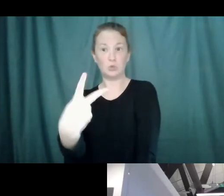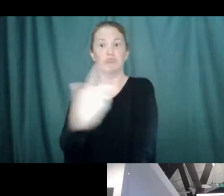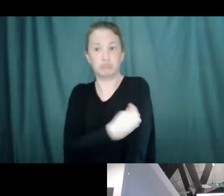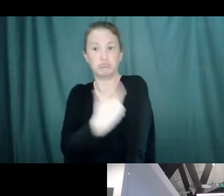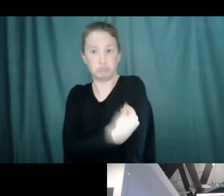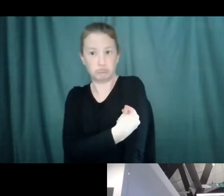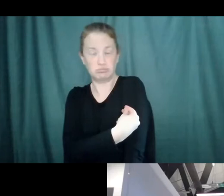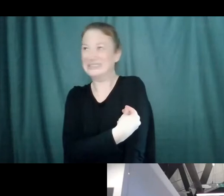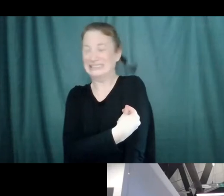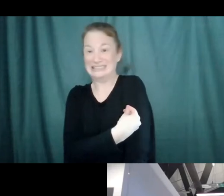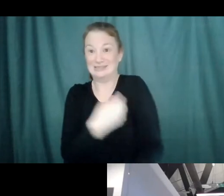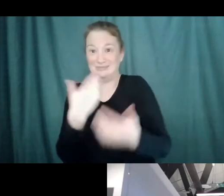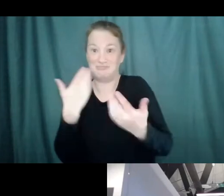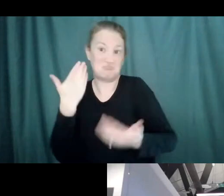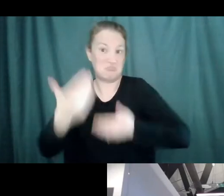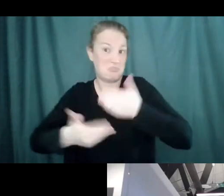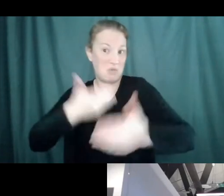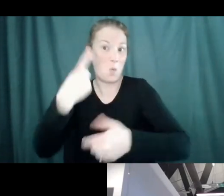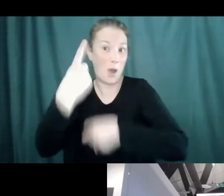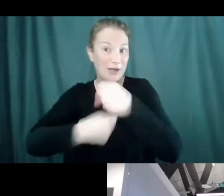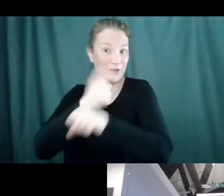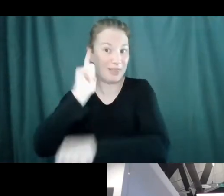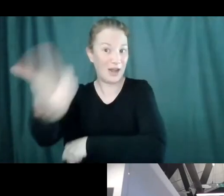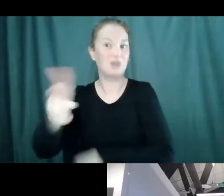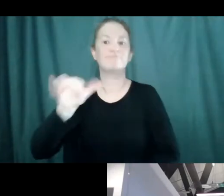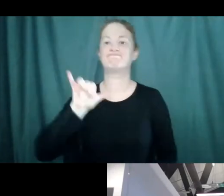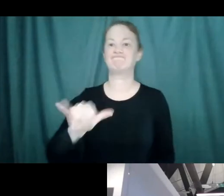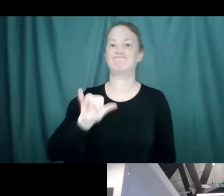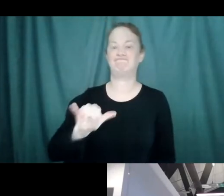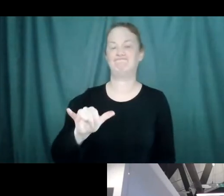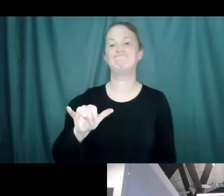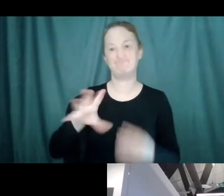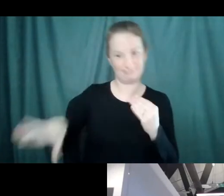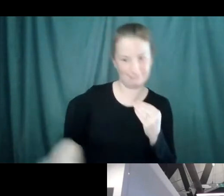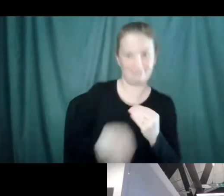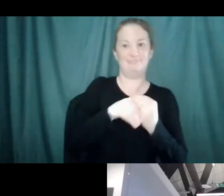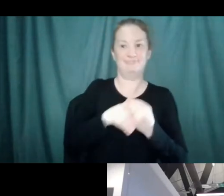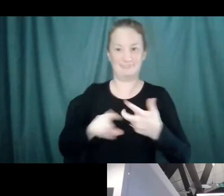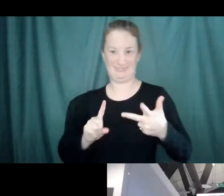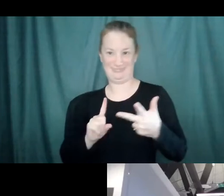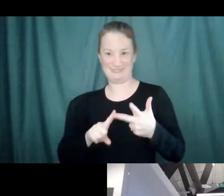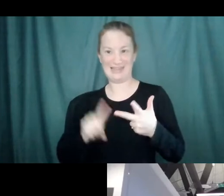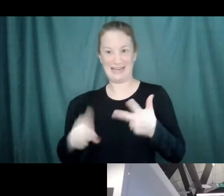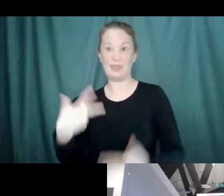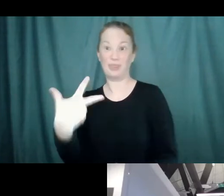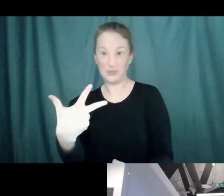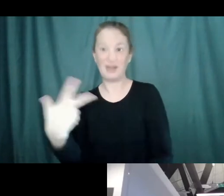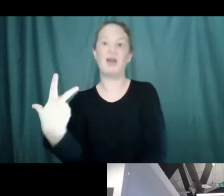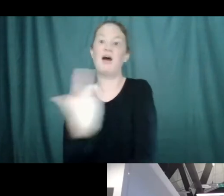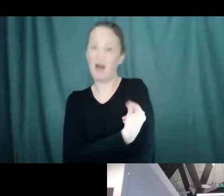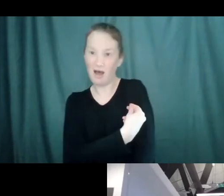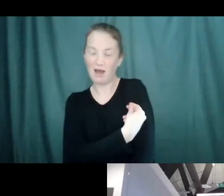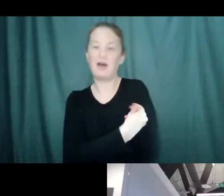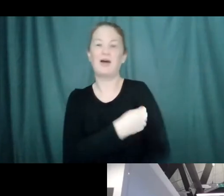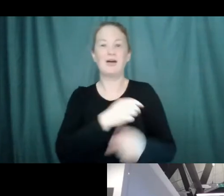have enough time to see what happens in a year. And so now we're like, okay, we are looking at all these people who've gotten the vaccine. We see how much